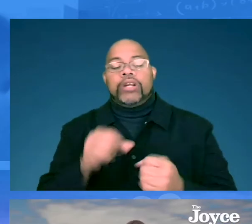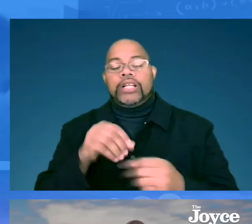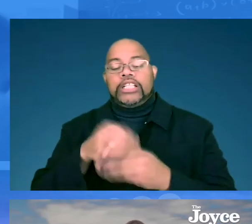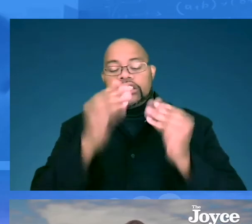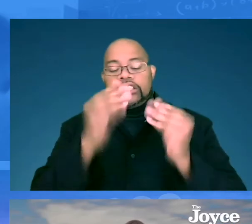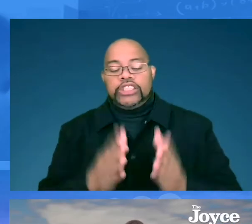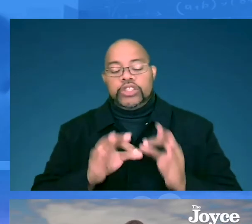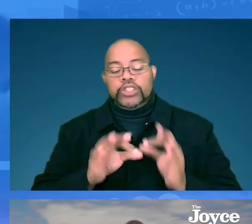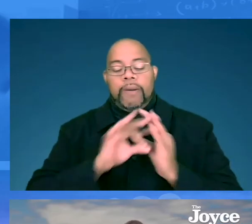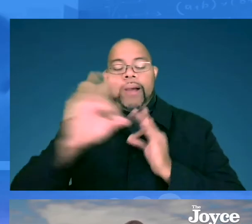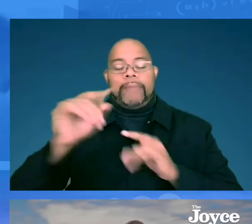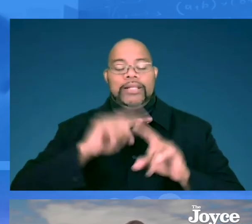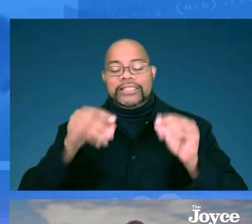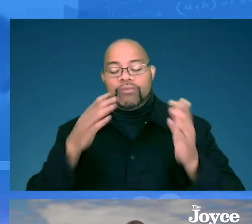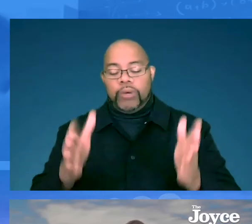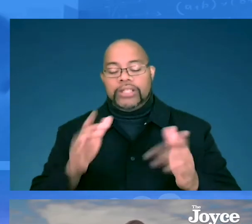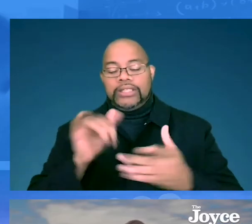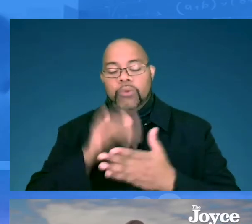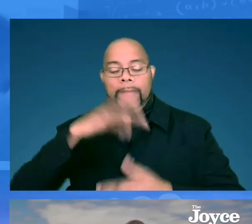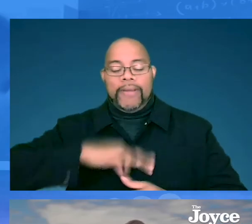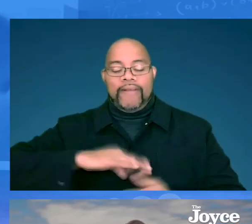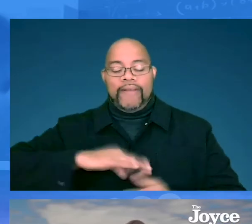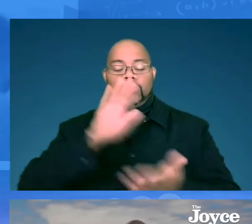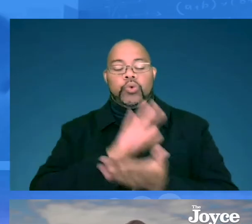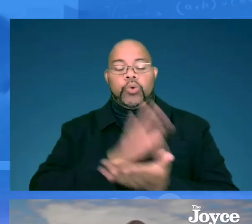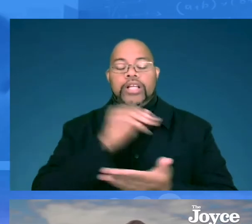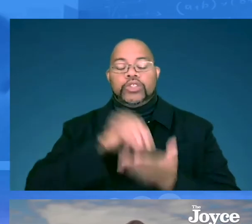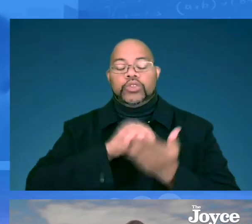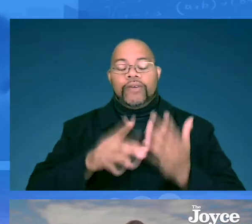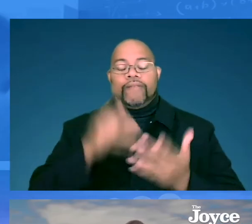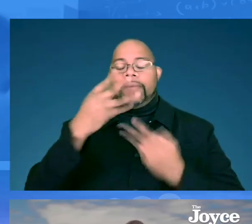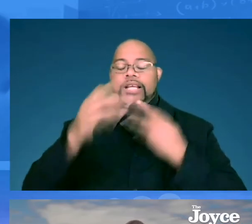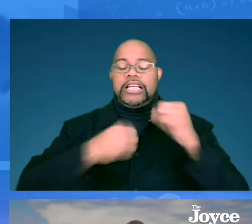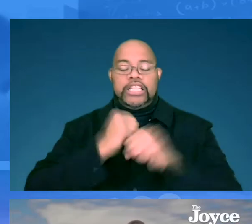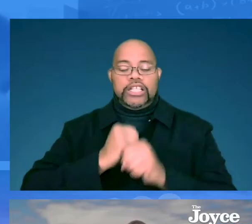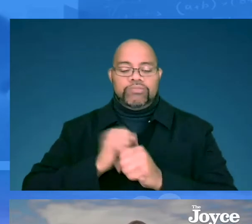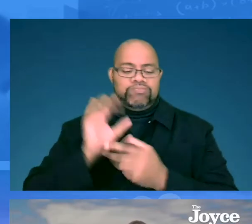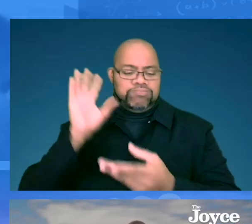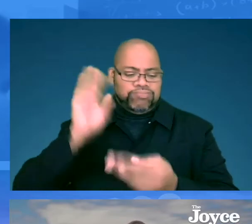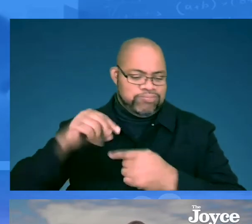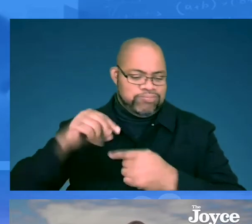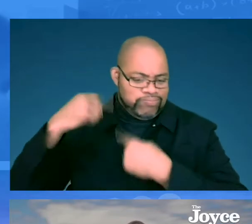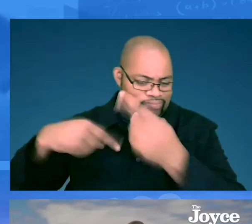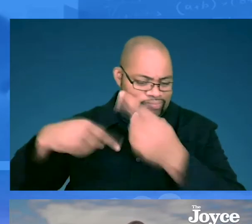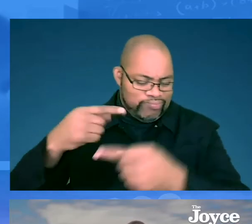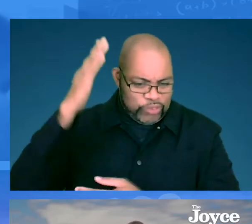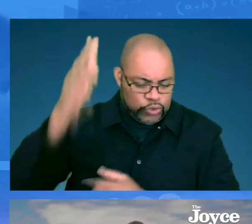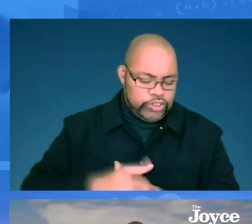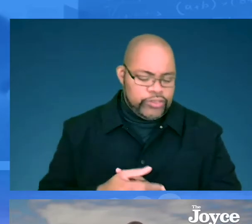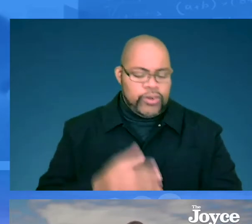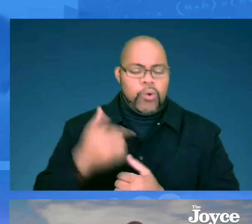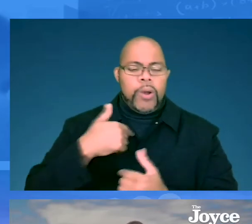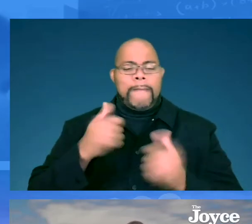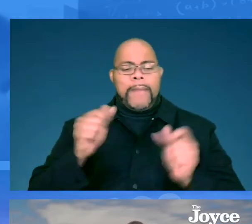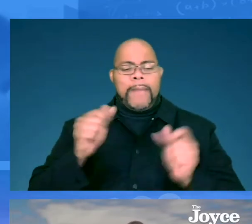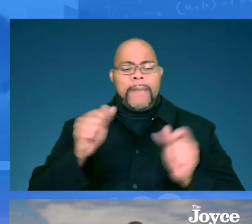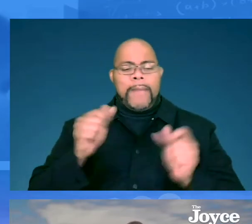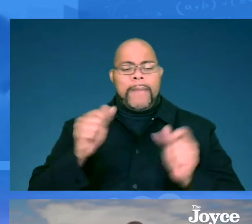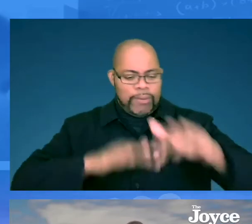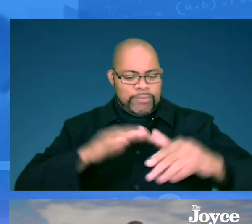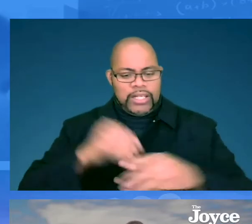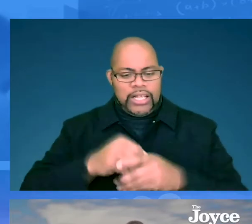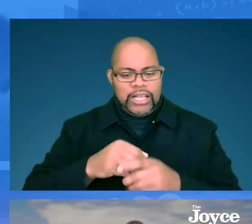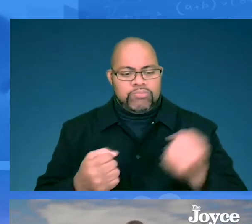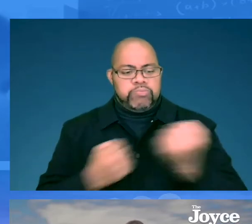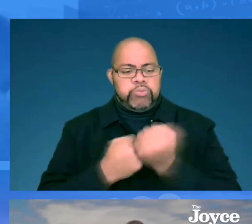Illinois strengthen our teacher pipeline in ways that will benefit schools and students for years to come. So we've made huge strides